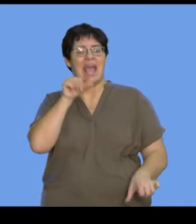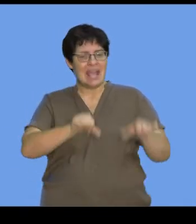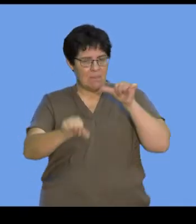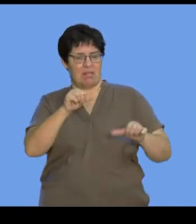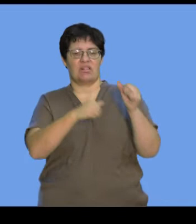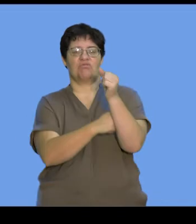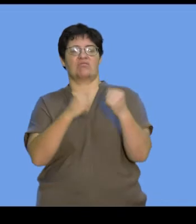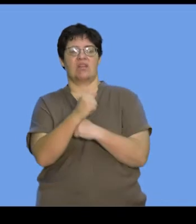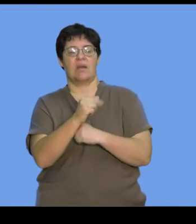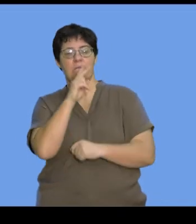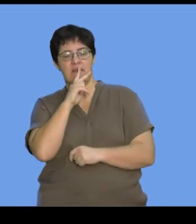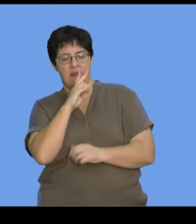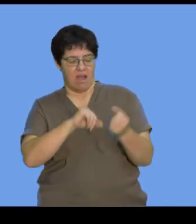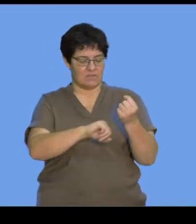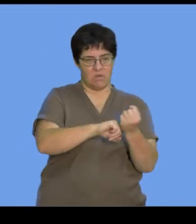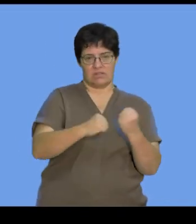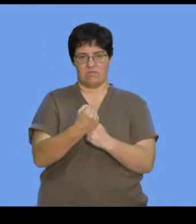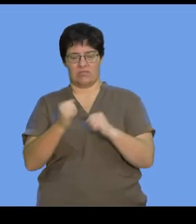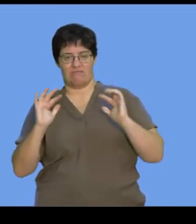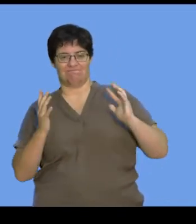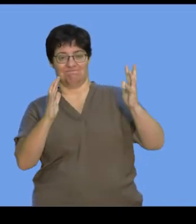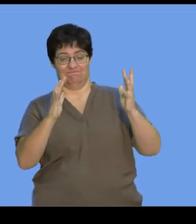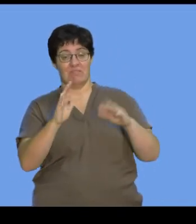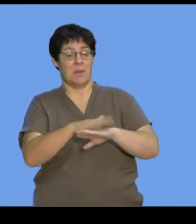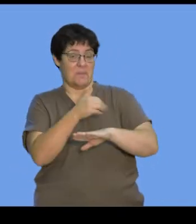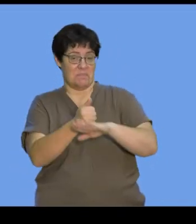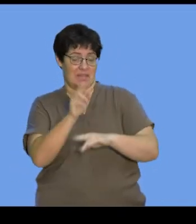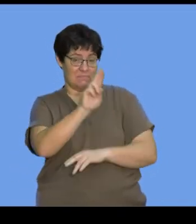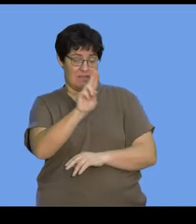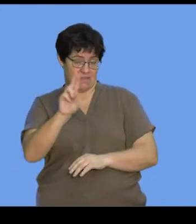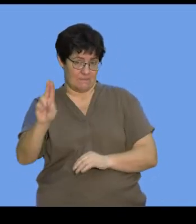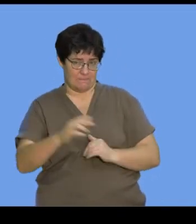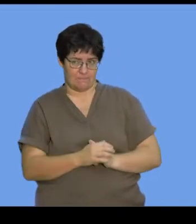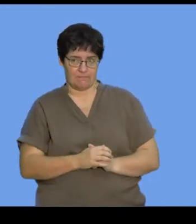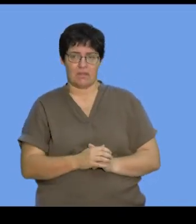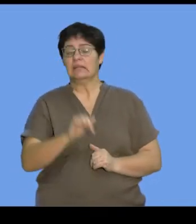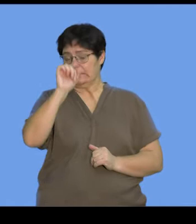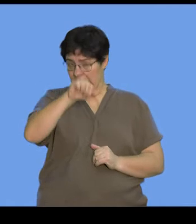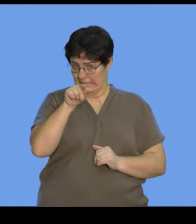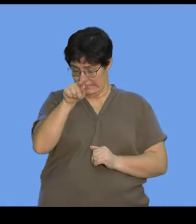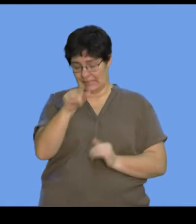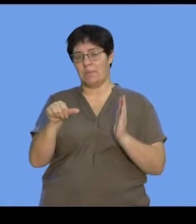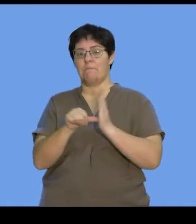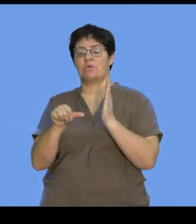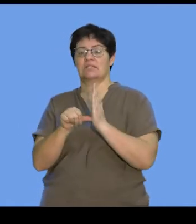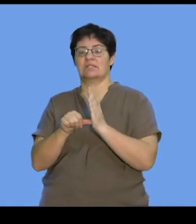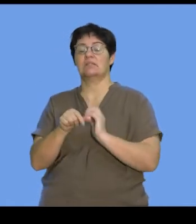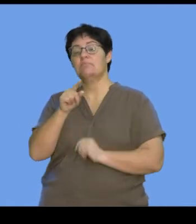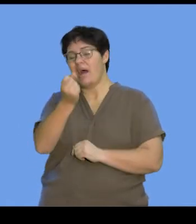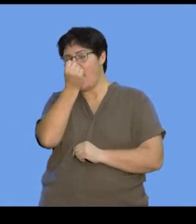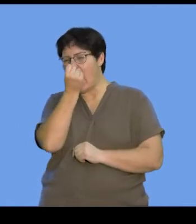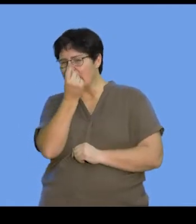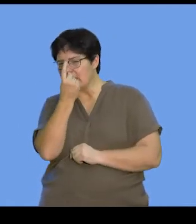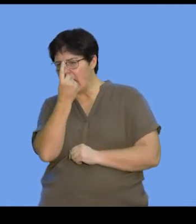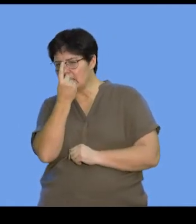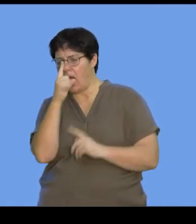showing you complementary base pairs. What I need you to understand is that, yes, this is important in terms of understanding the